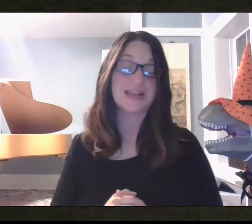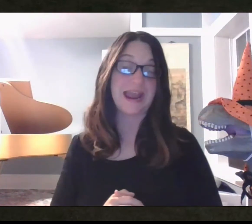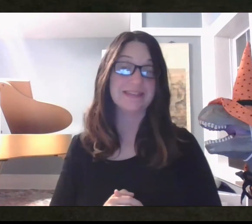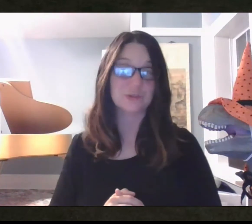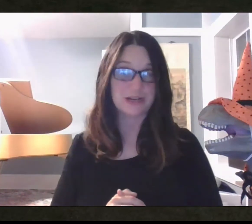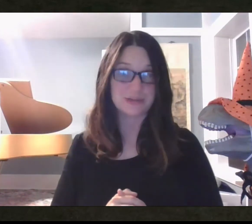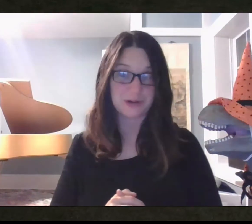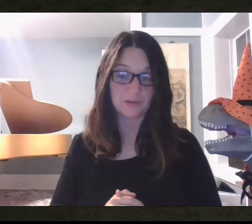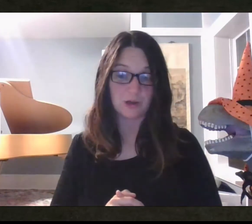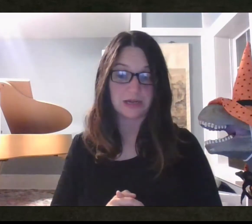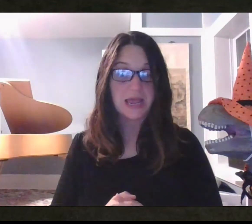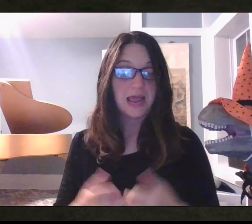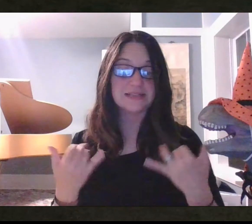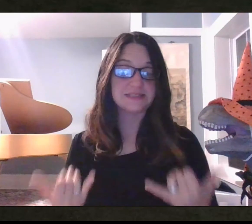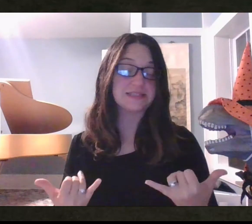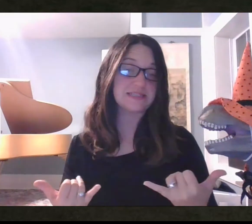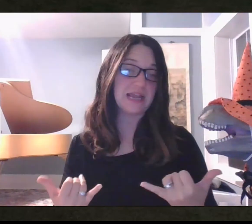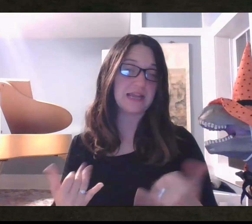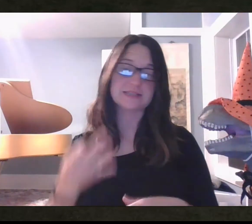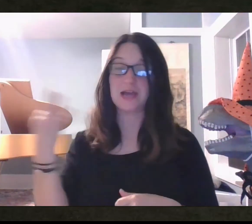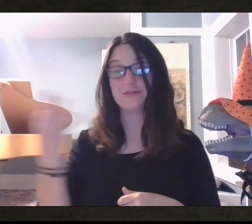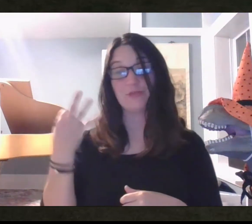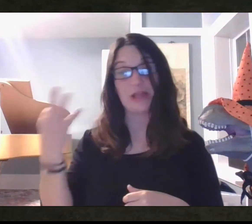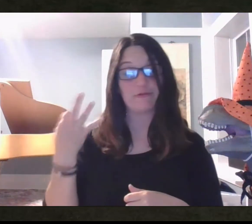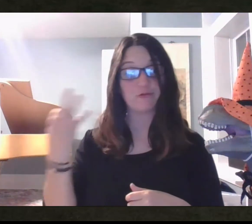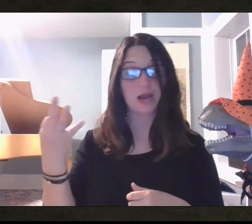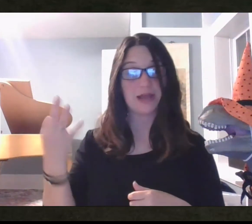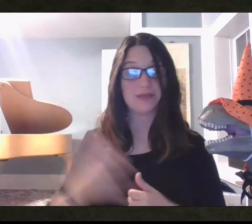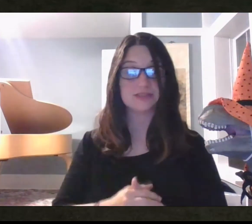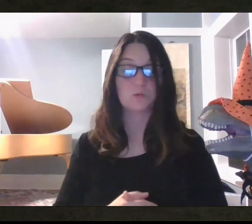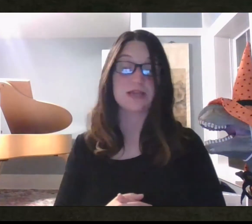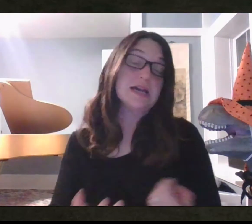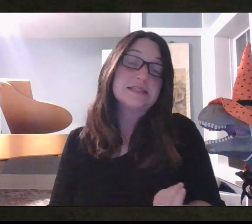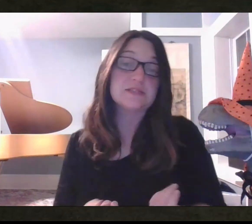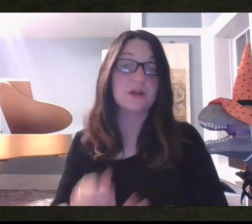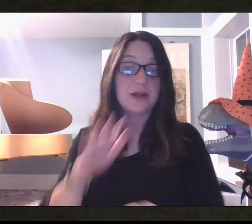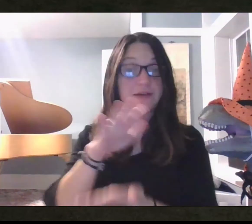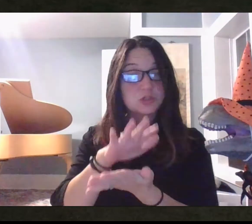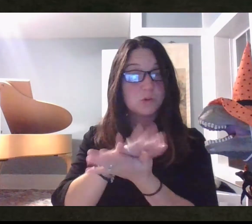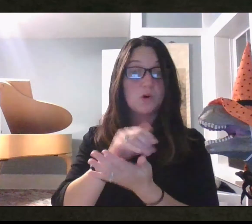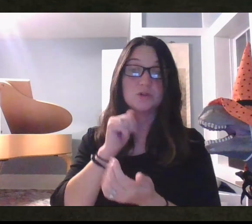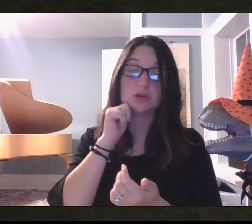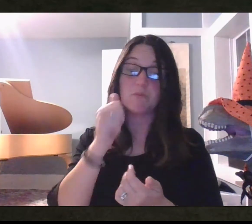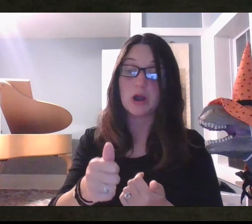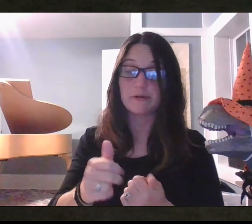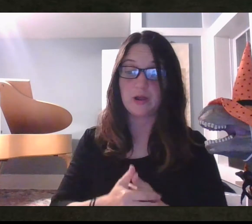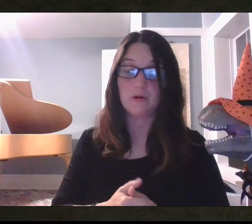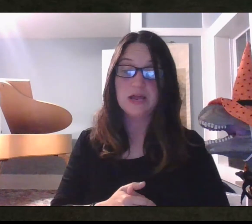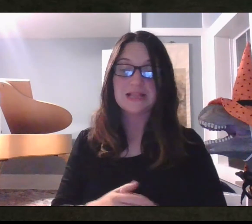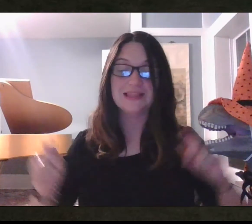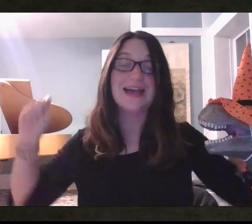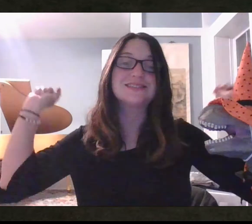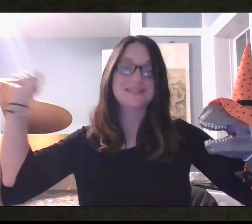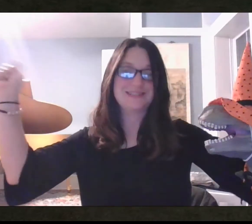the 28th, 2021. And since today is kind of like Friday this week, since we don't have school tomorrow,